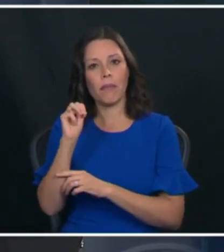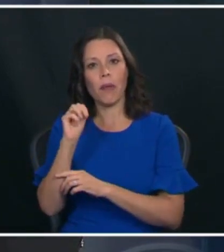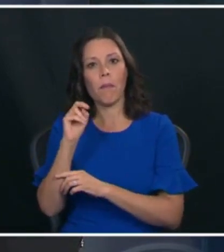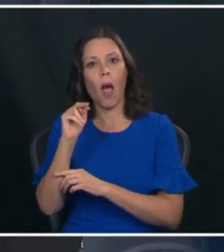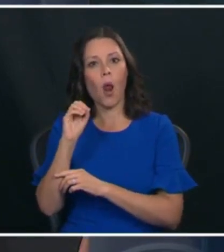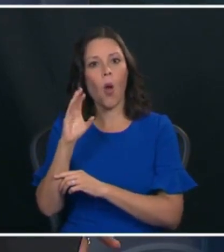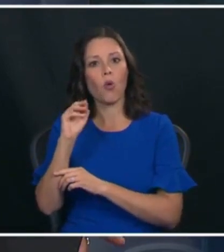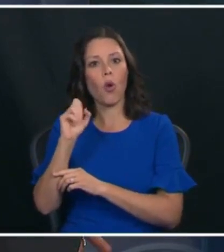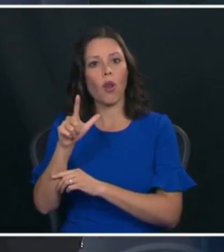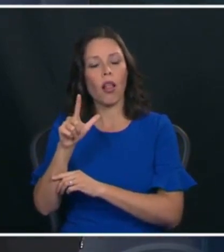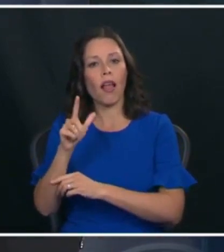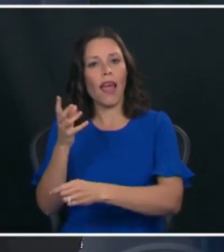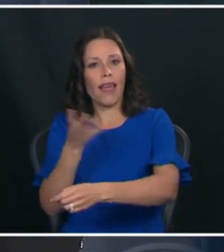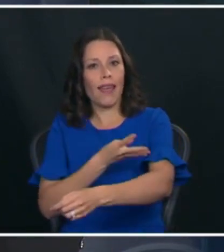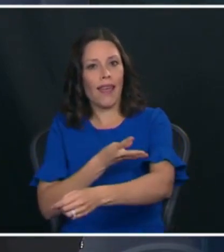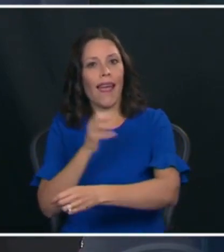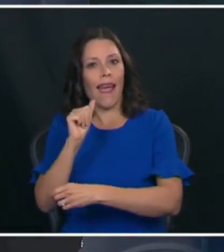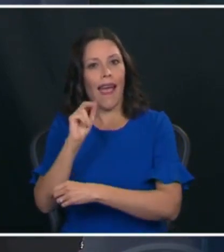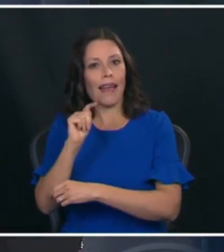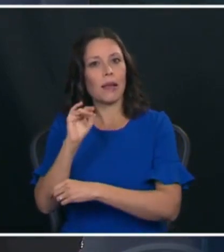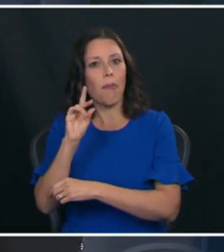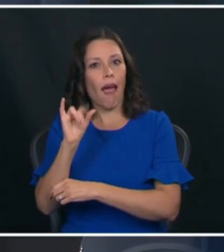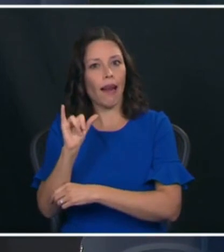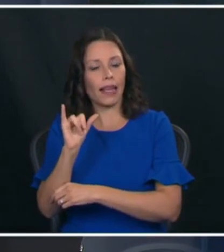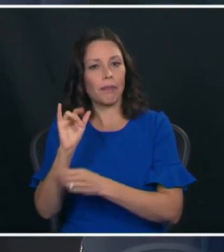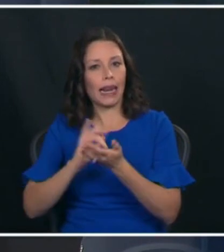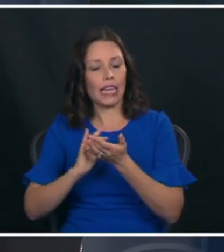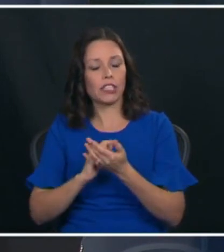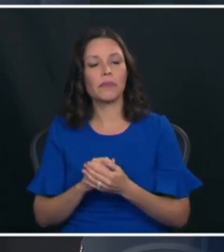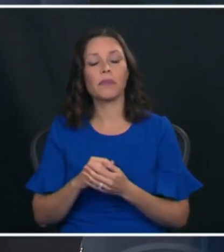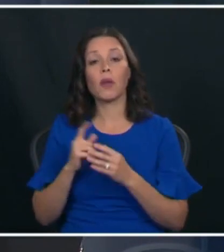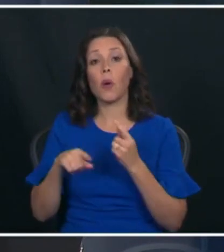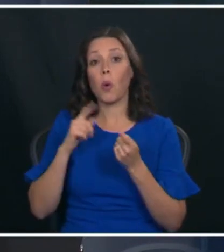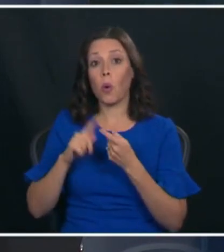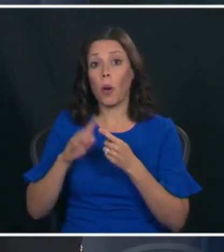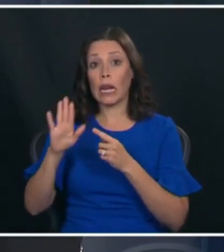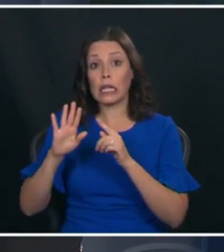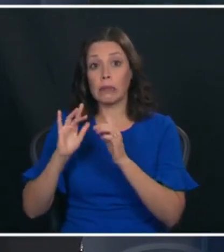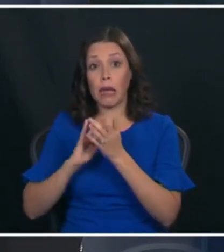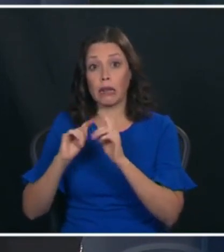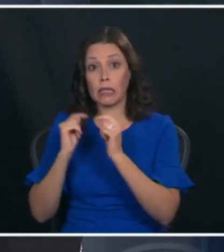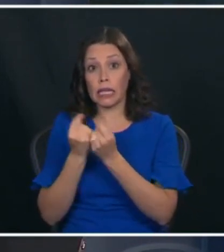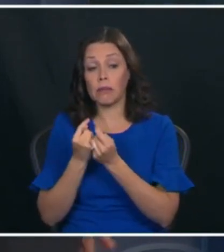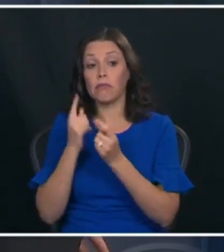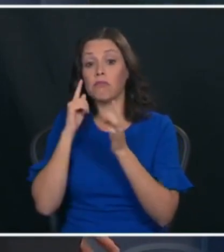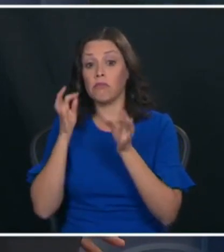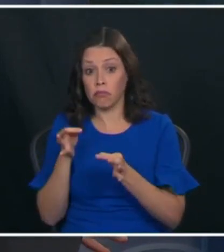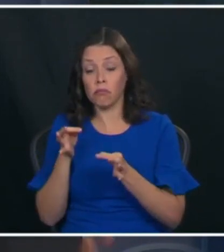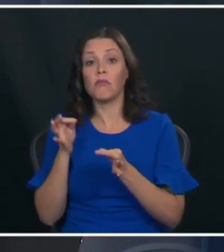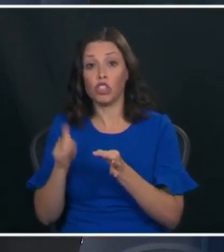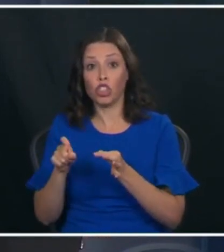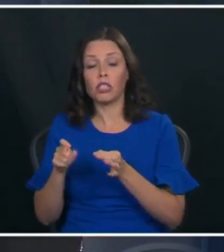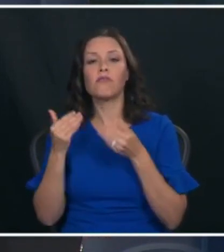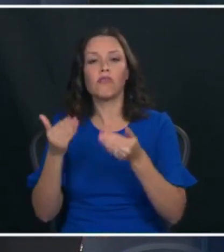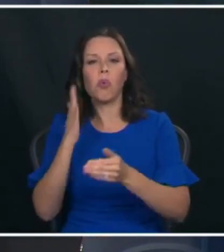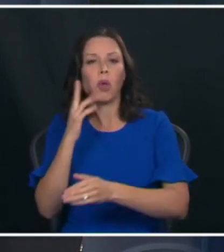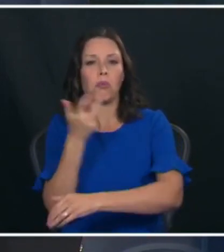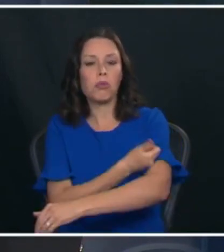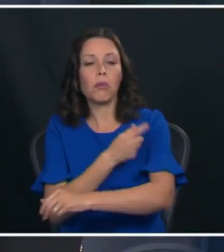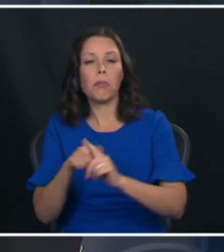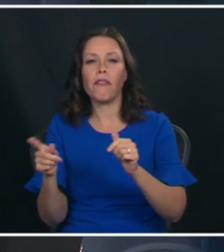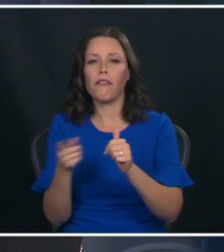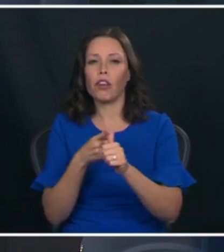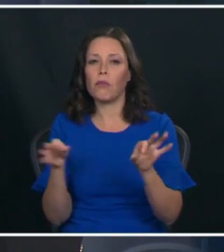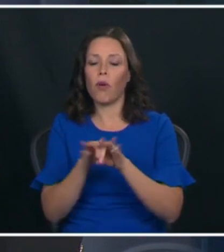antibody cocktail that I mentioned. And he will receive the vaccine as soon as his medical team determines it's best. but his priority is frontline